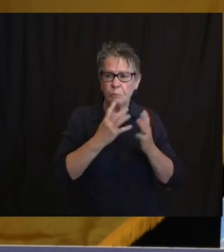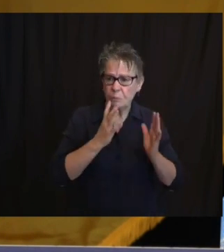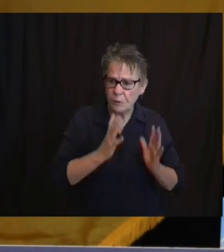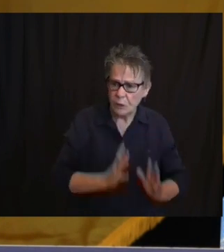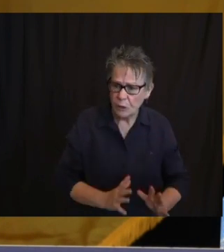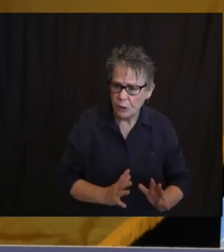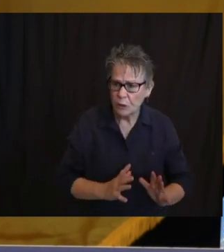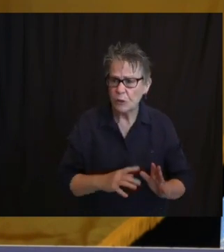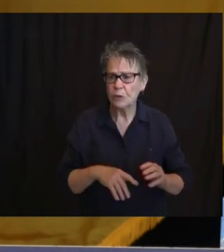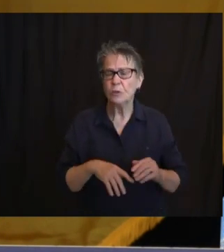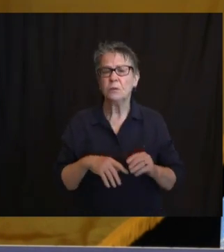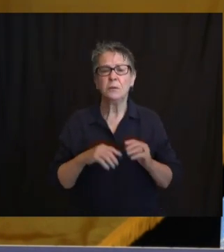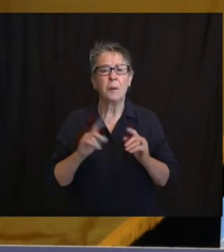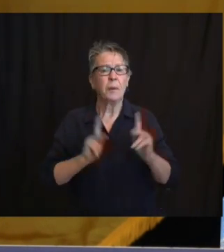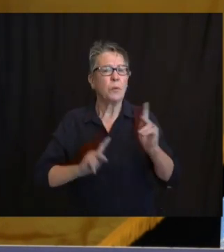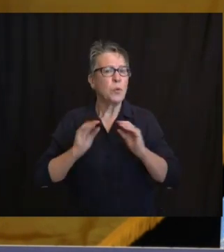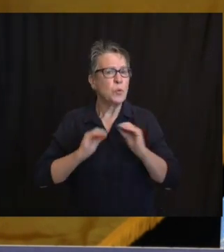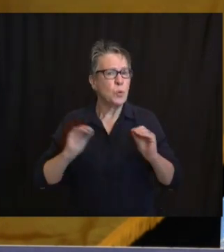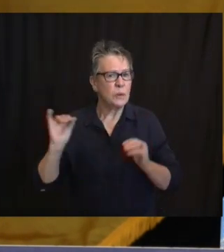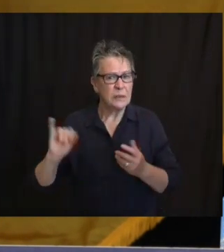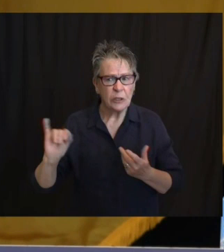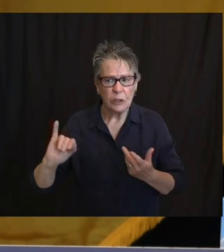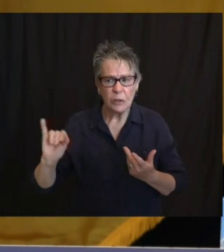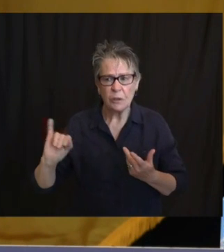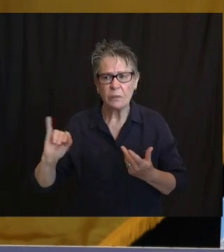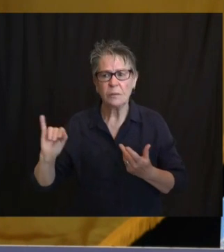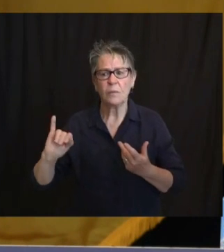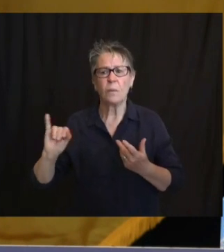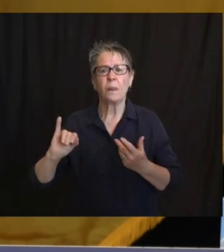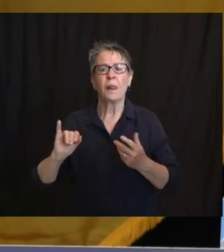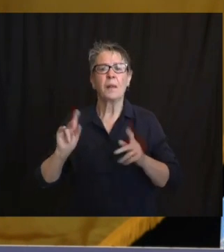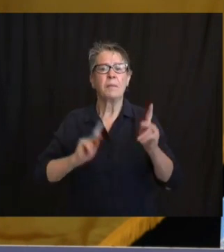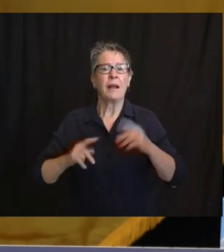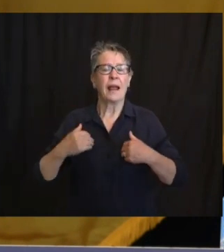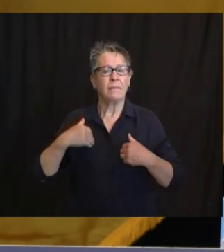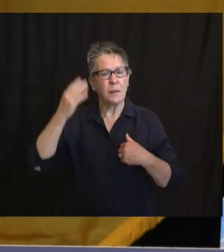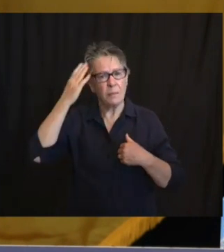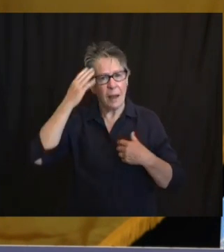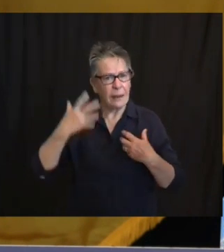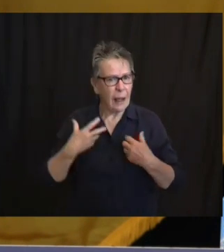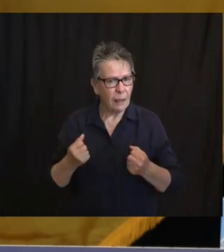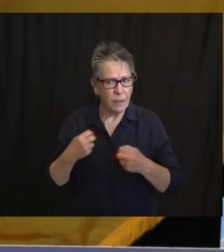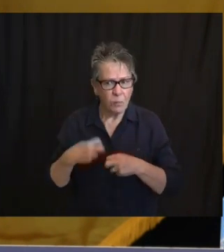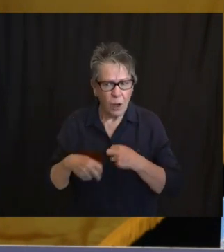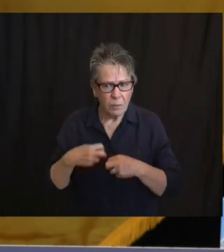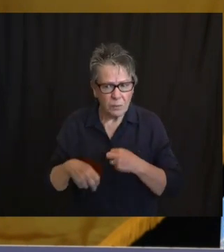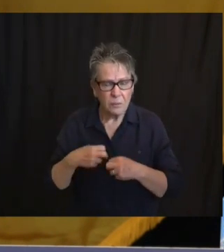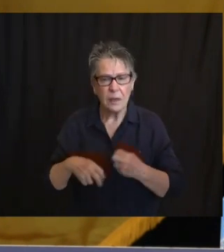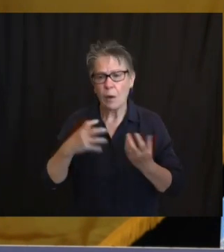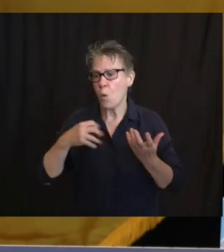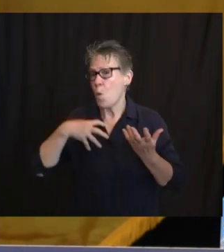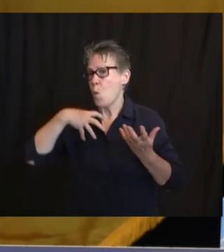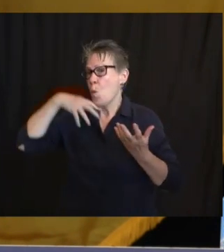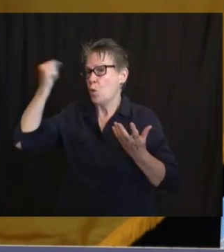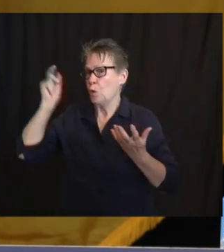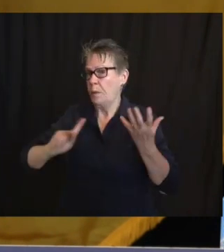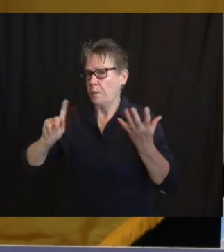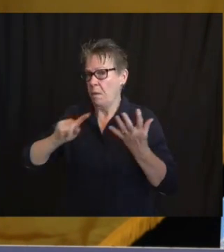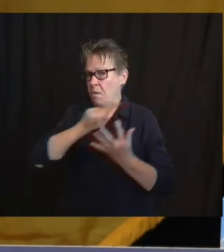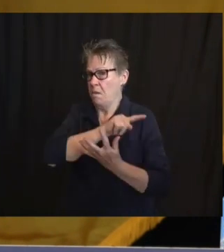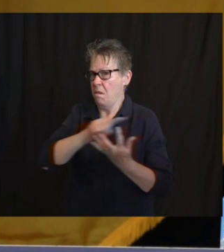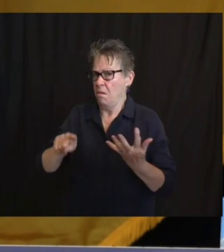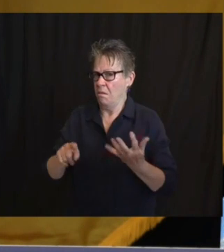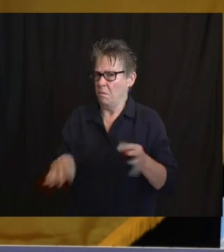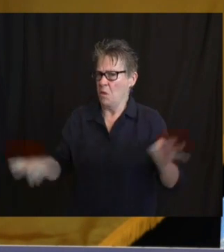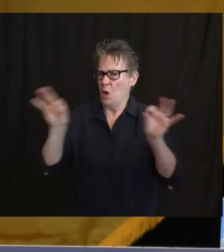requiring longer-term mental health care, the elderly, and the frail. In the month of May, long-term care,